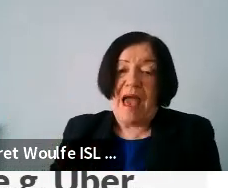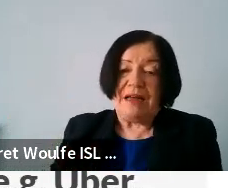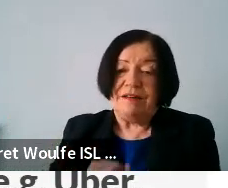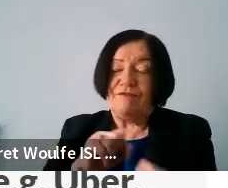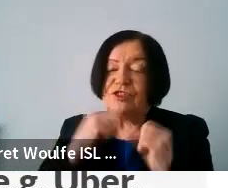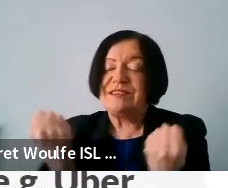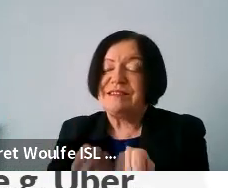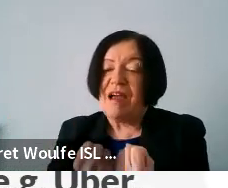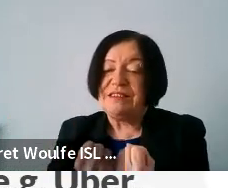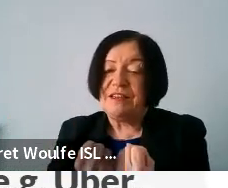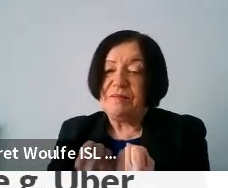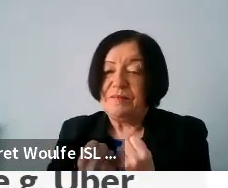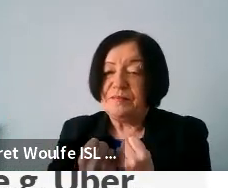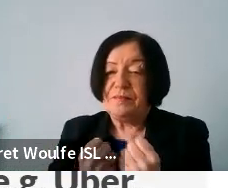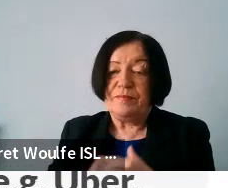our society?